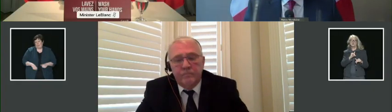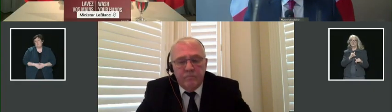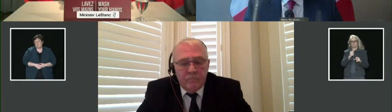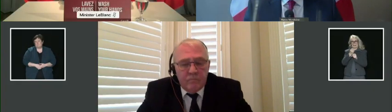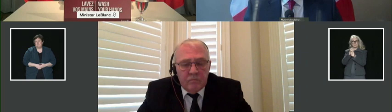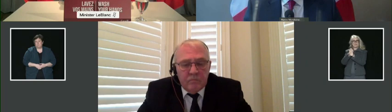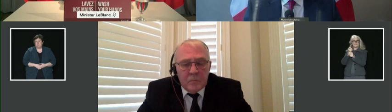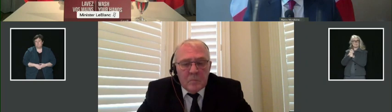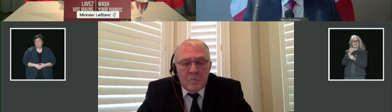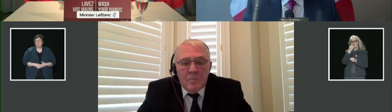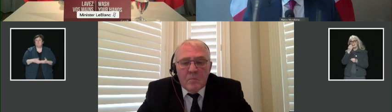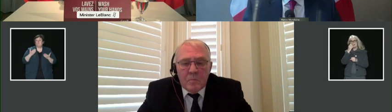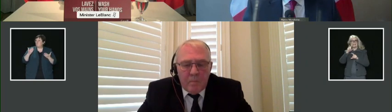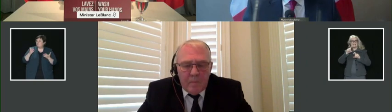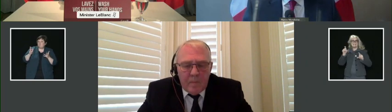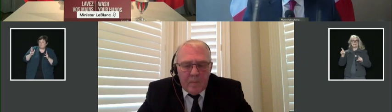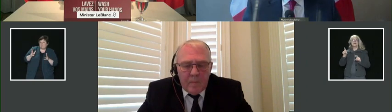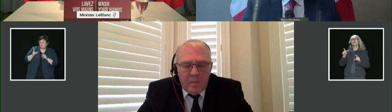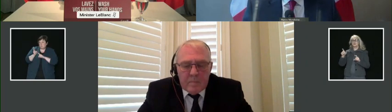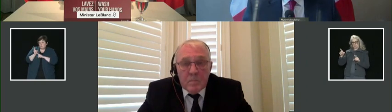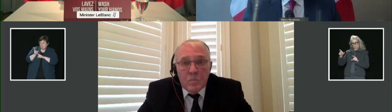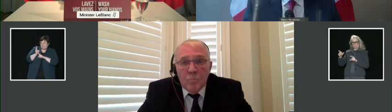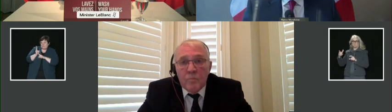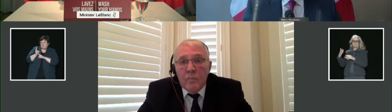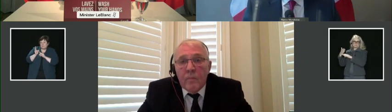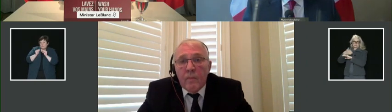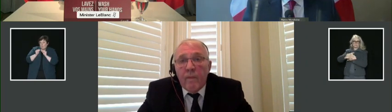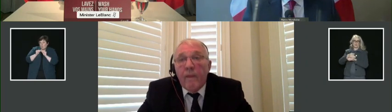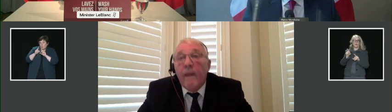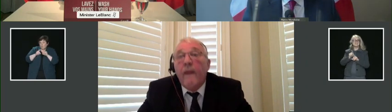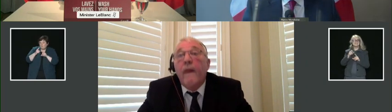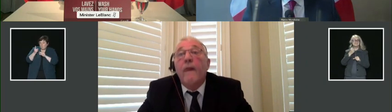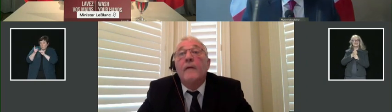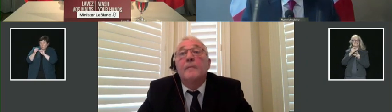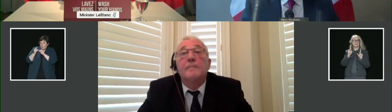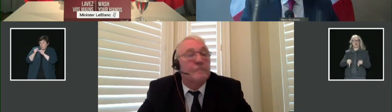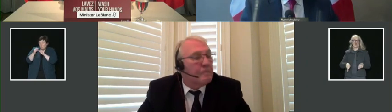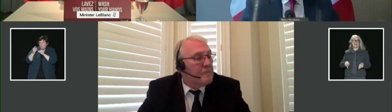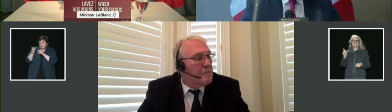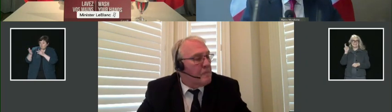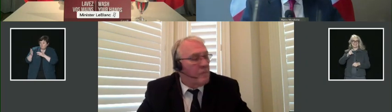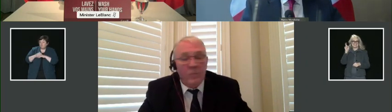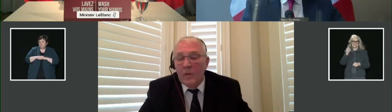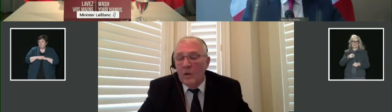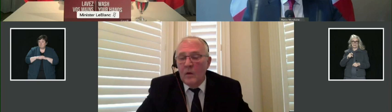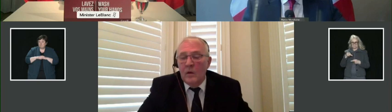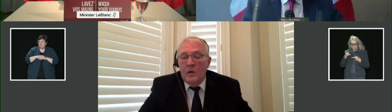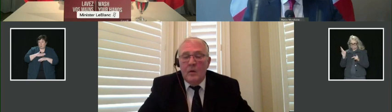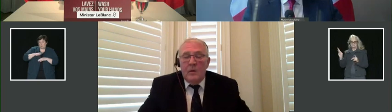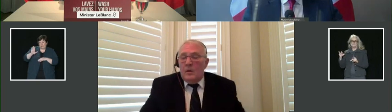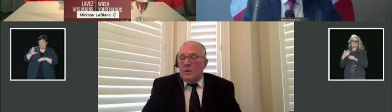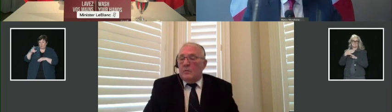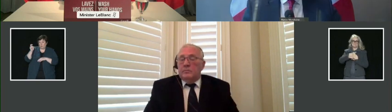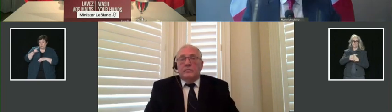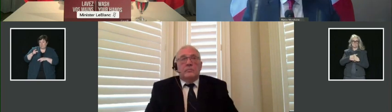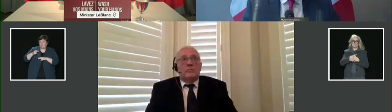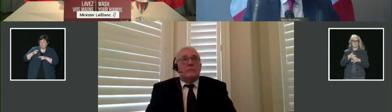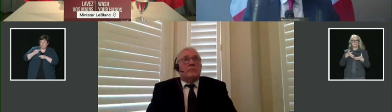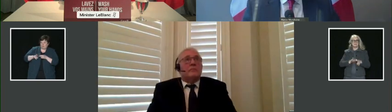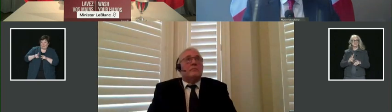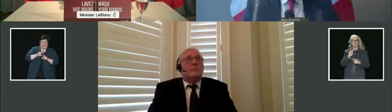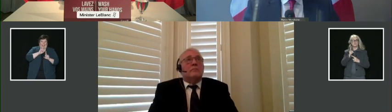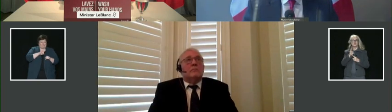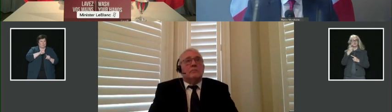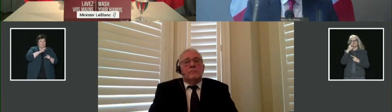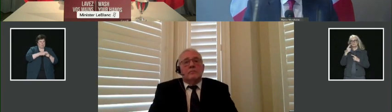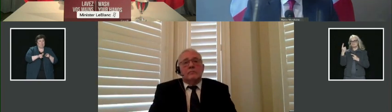Merci, thank you. We have about two minutes for a final question. So please keep the question and the answer